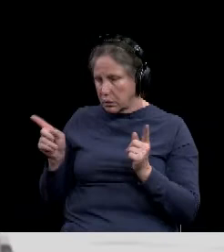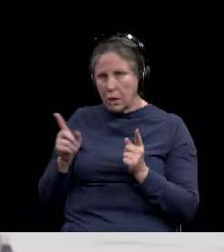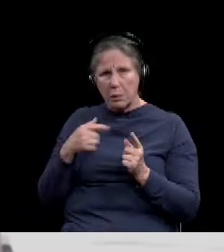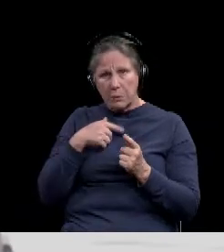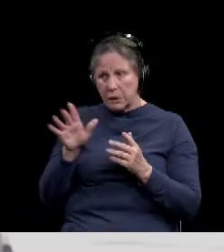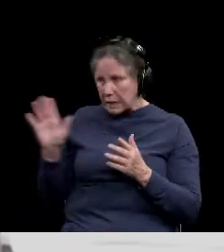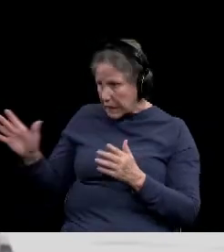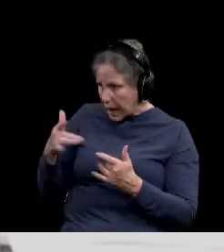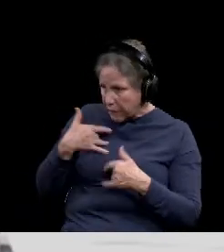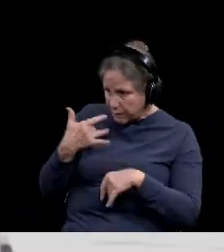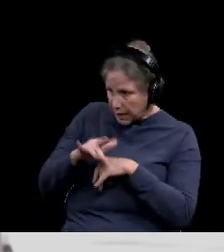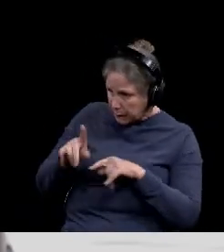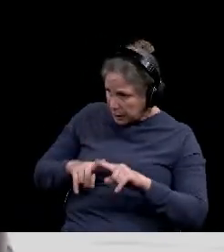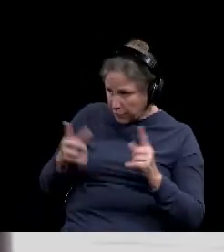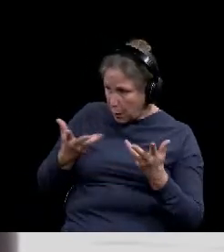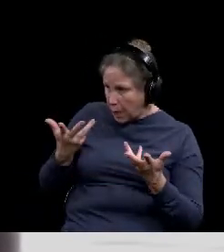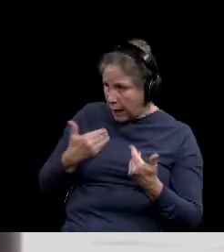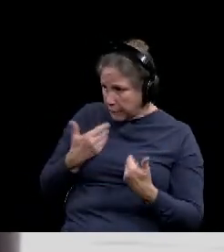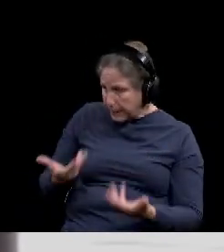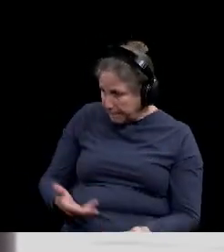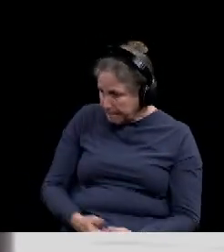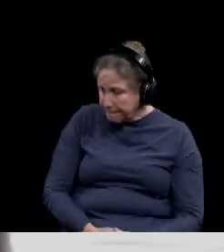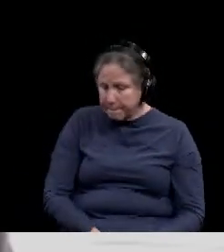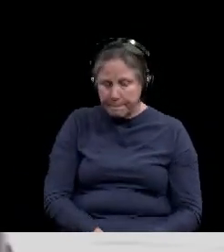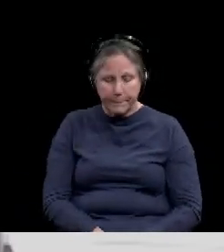to maybe what's available in their organization.